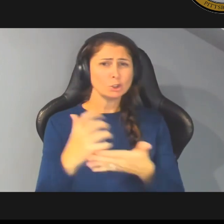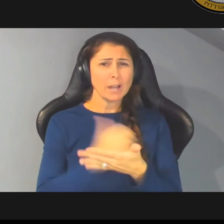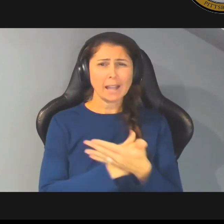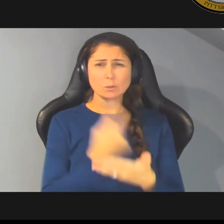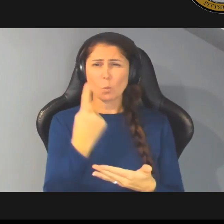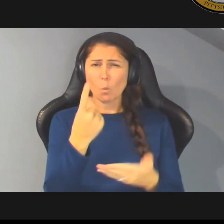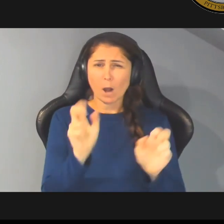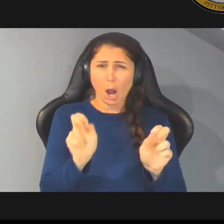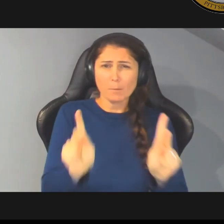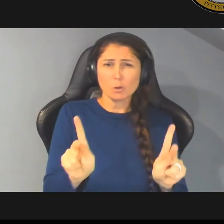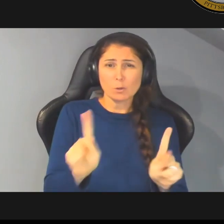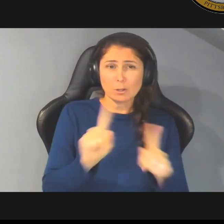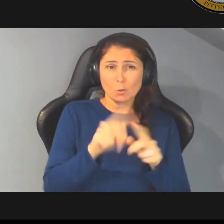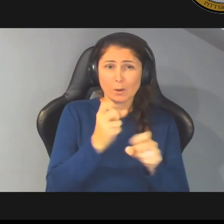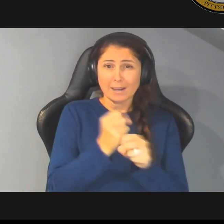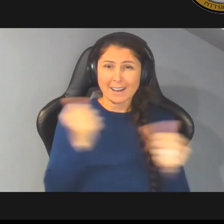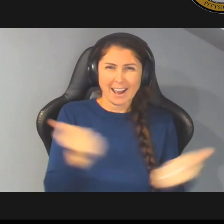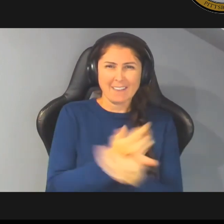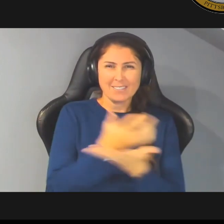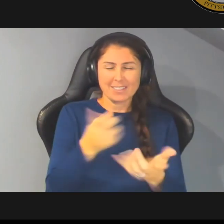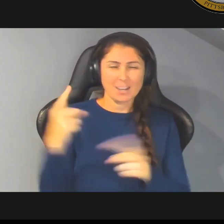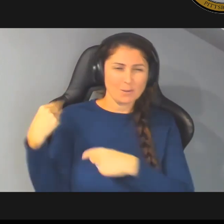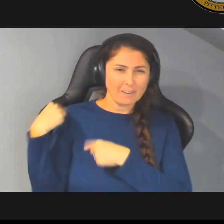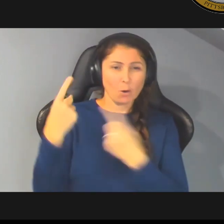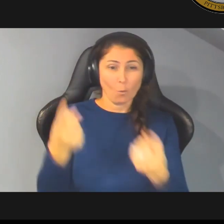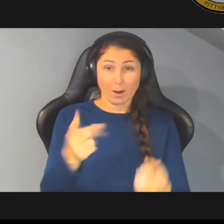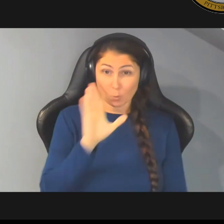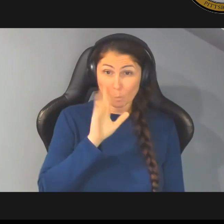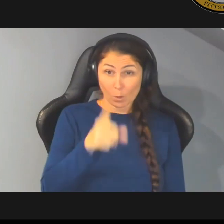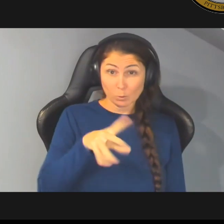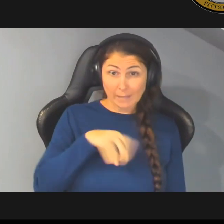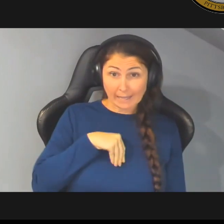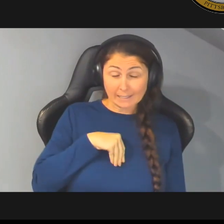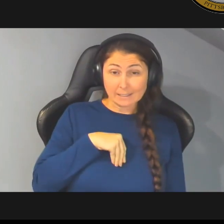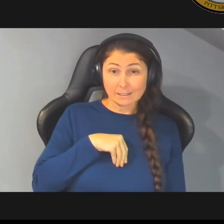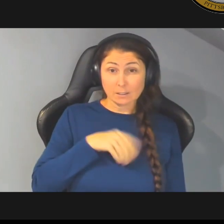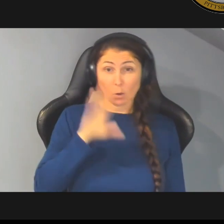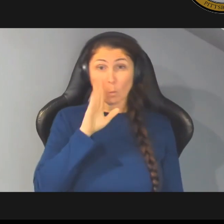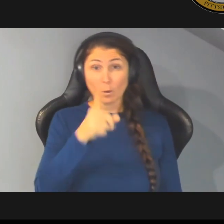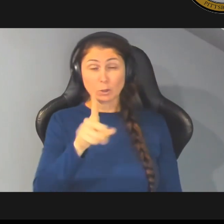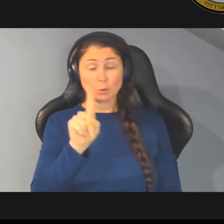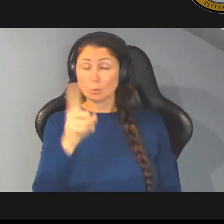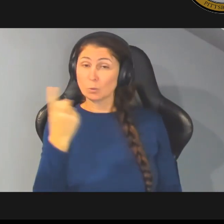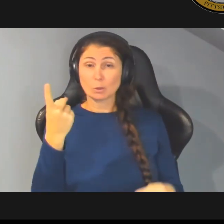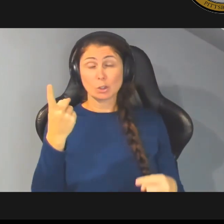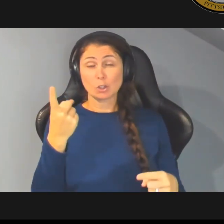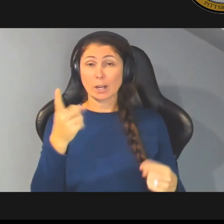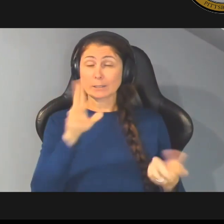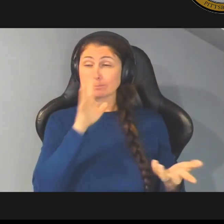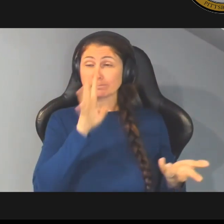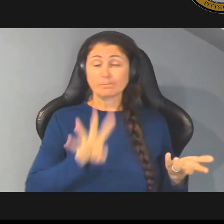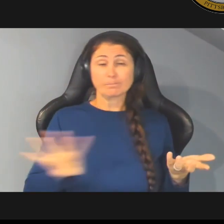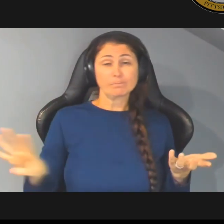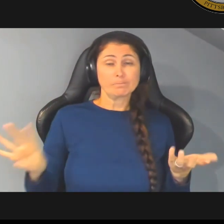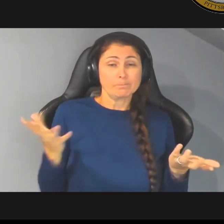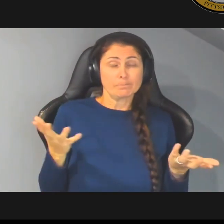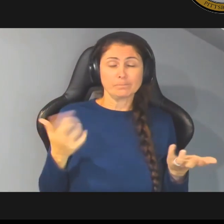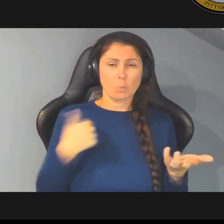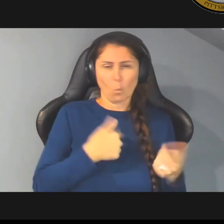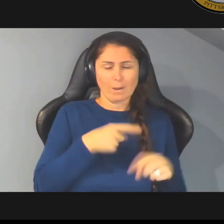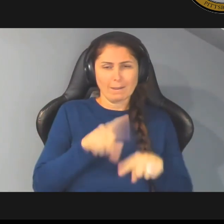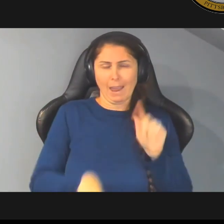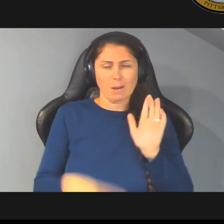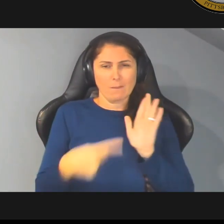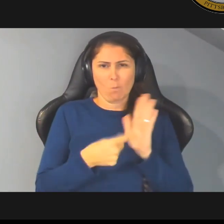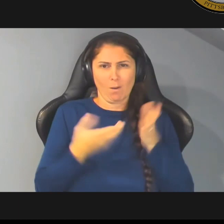to get everything you ever wanted would you take it or would you let it slip away and we can't afford to